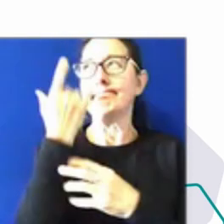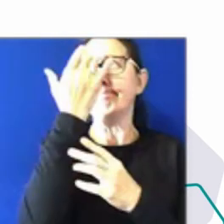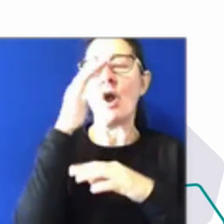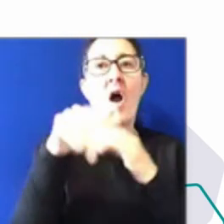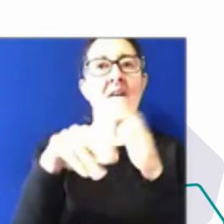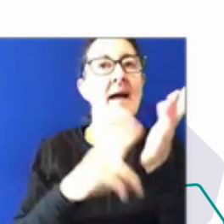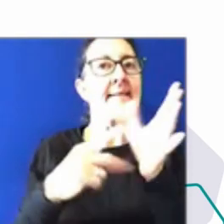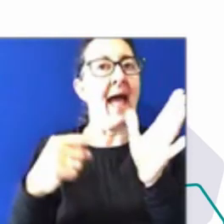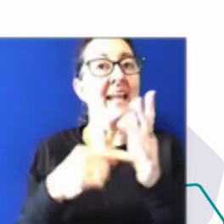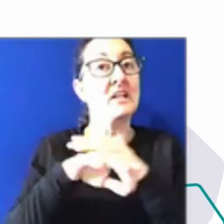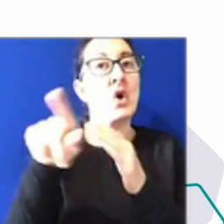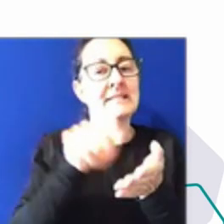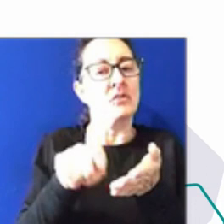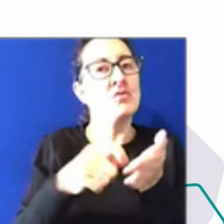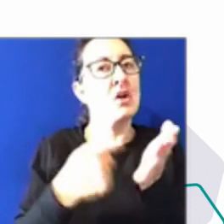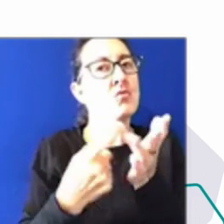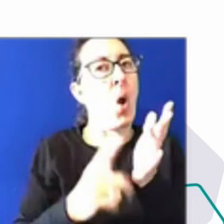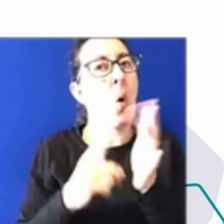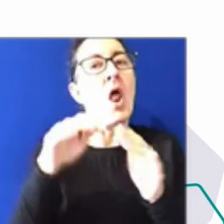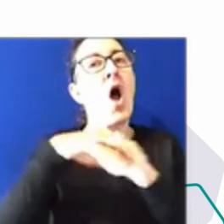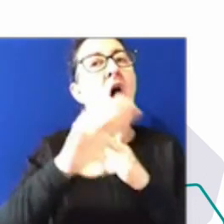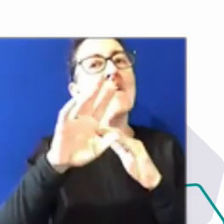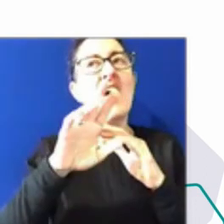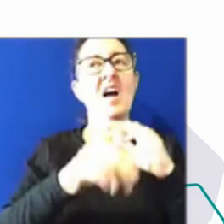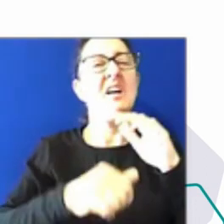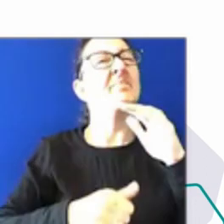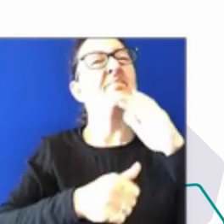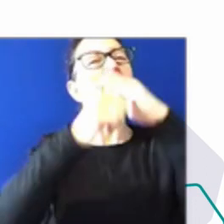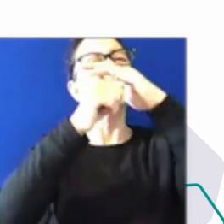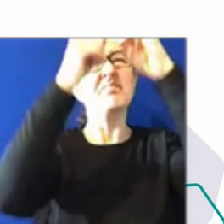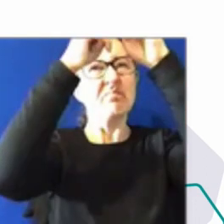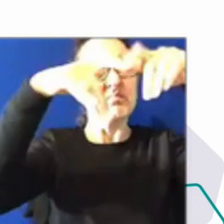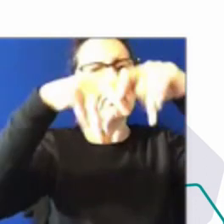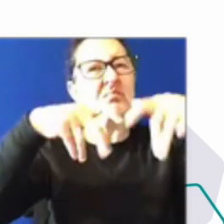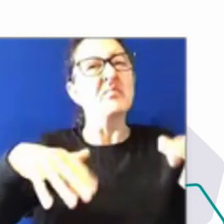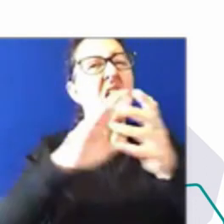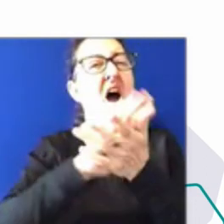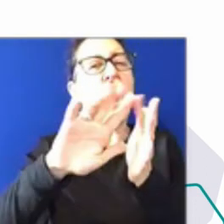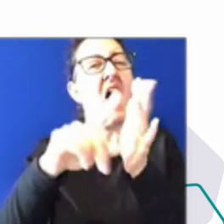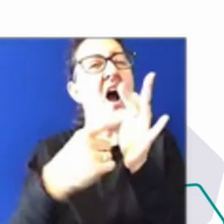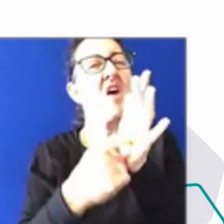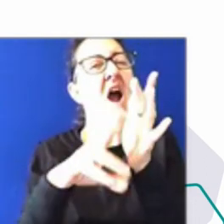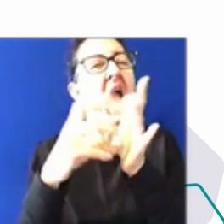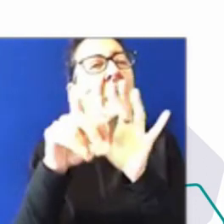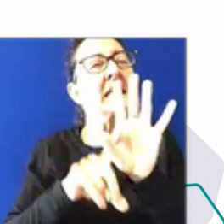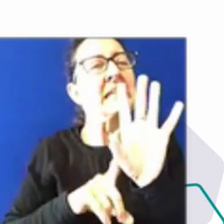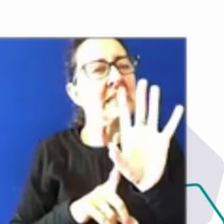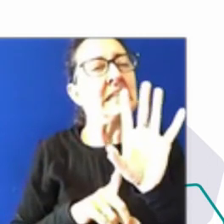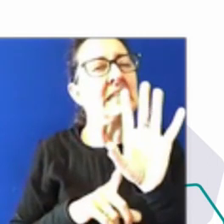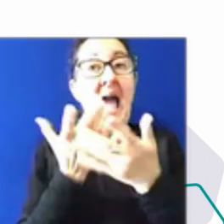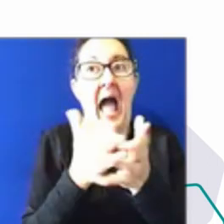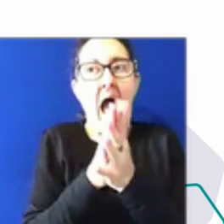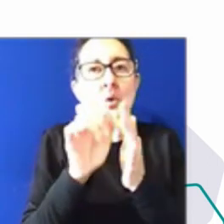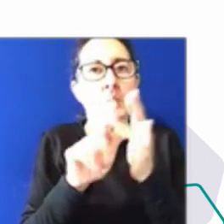about hierarchy and kind of what that brings to the public sector. And how do we create a safe environment for every single level